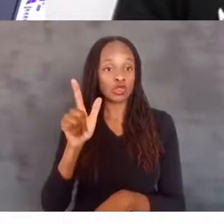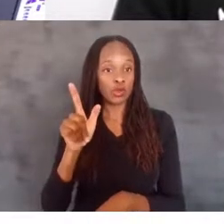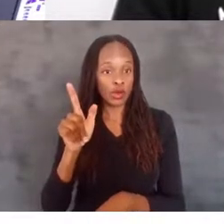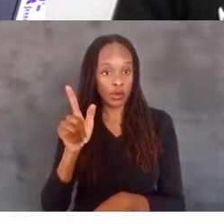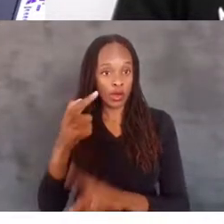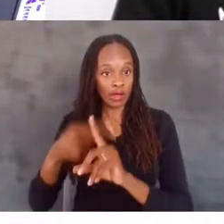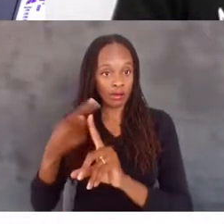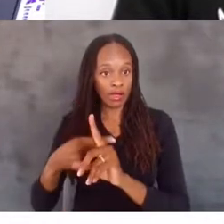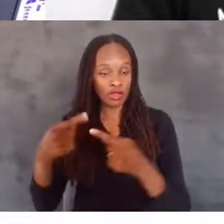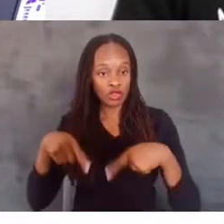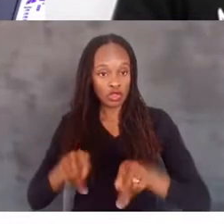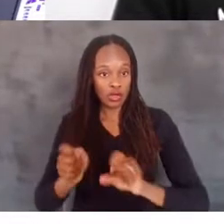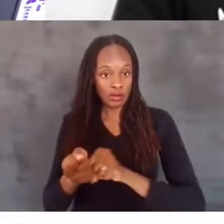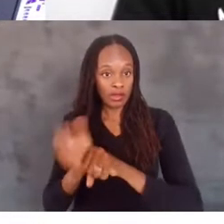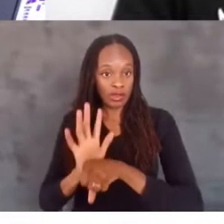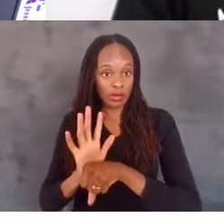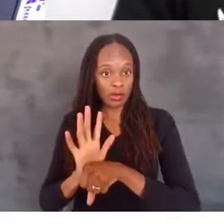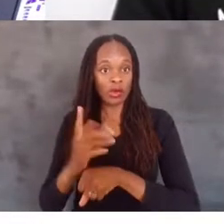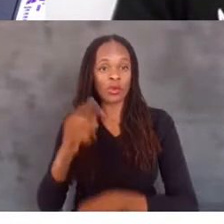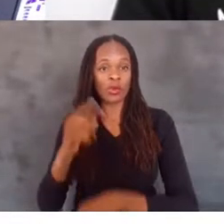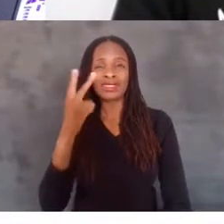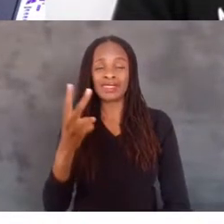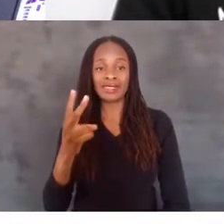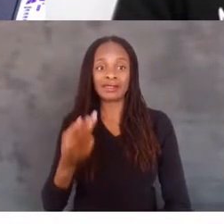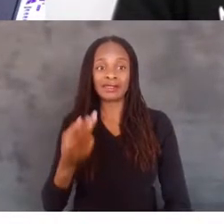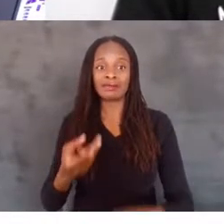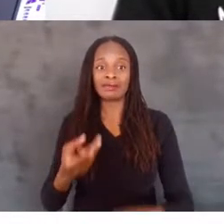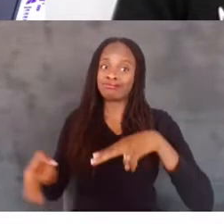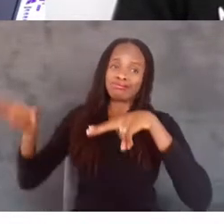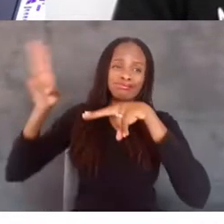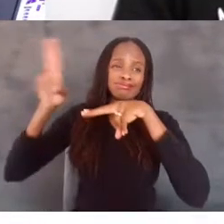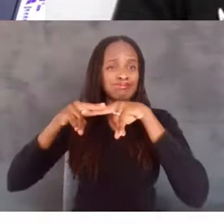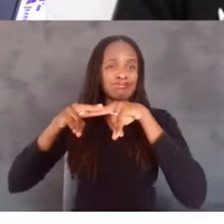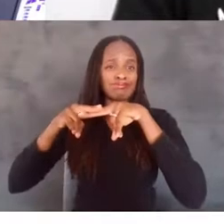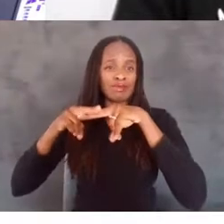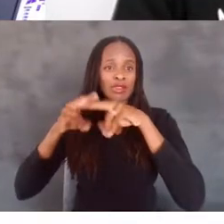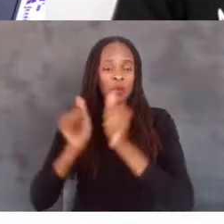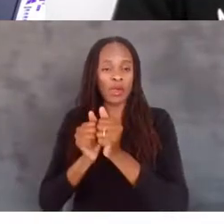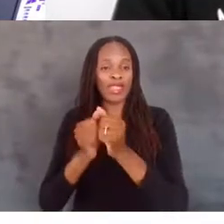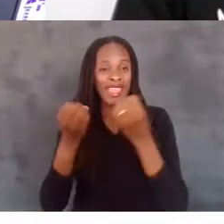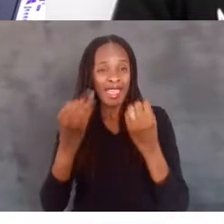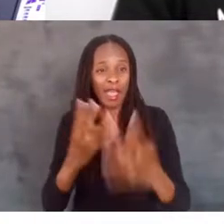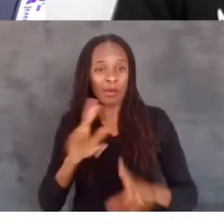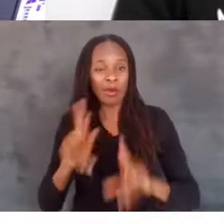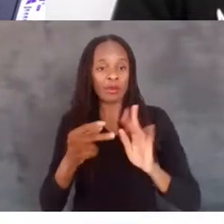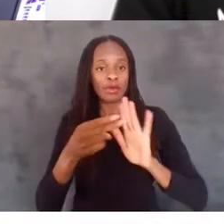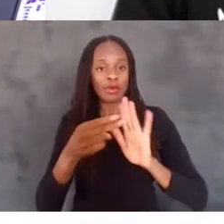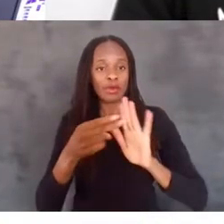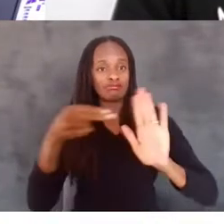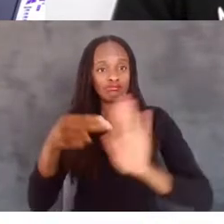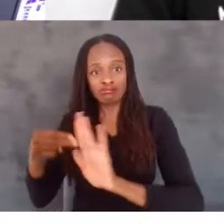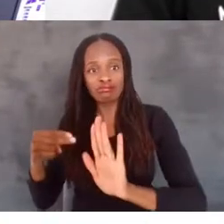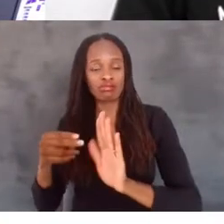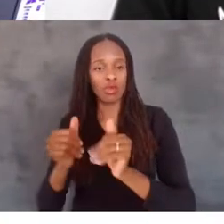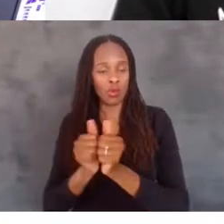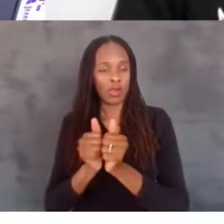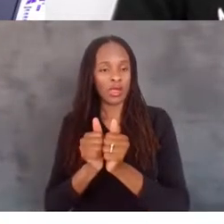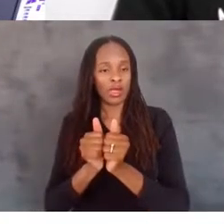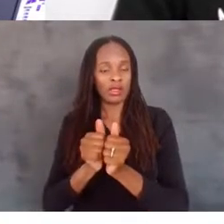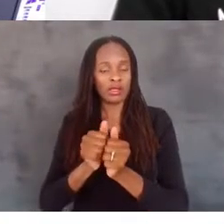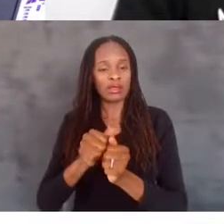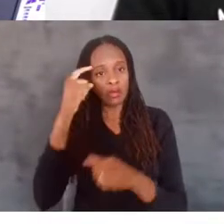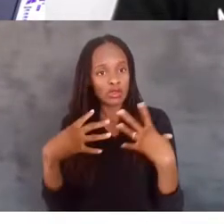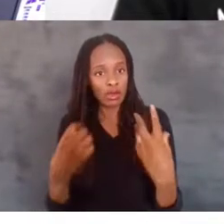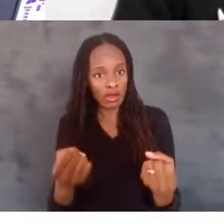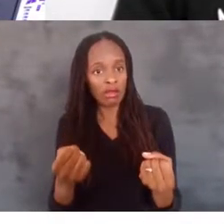pandemic, we have seen just an incredible increase in the number of people who have been diagnosed with mental health conditions or